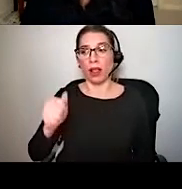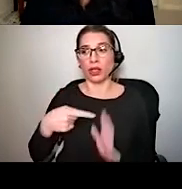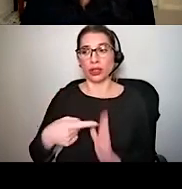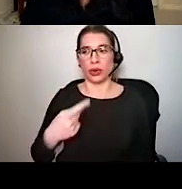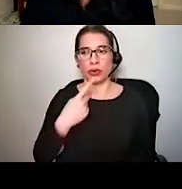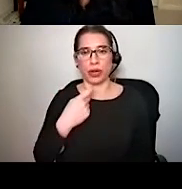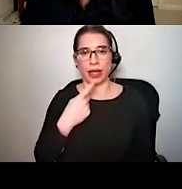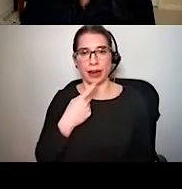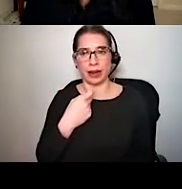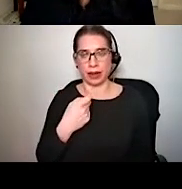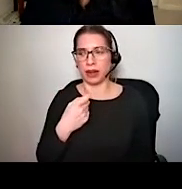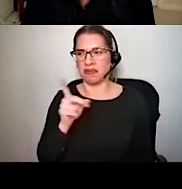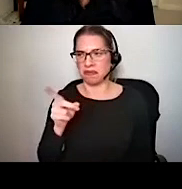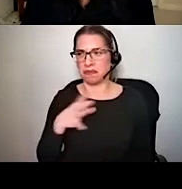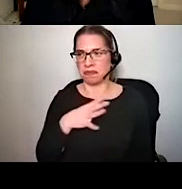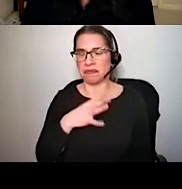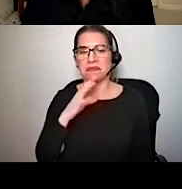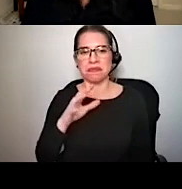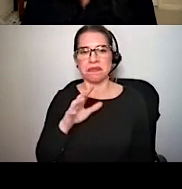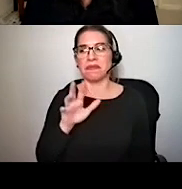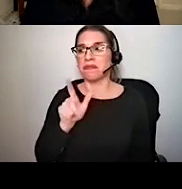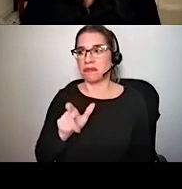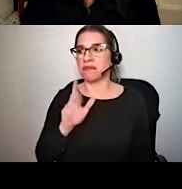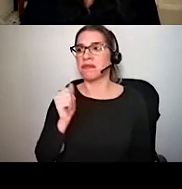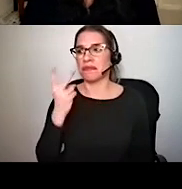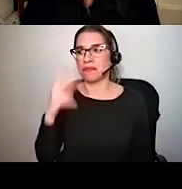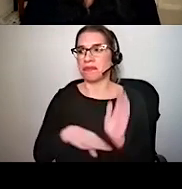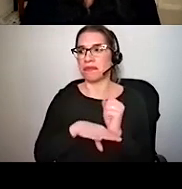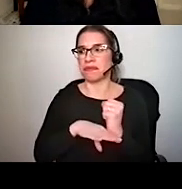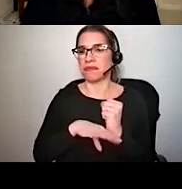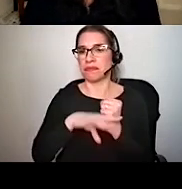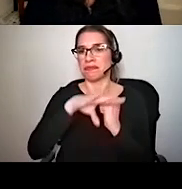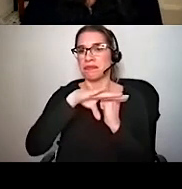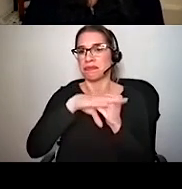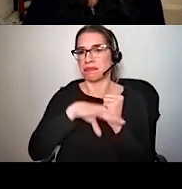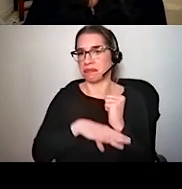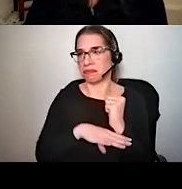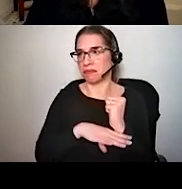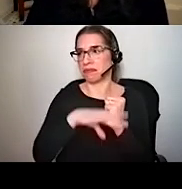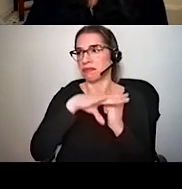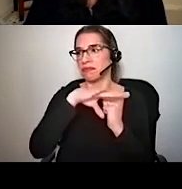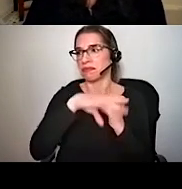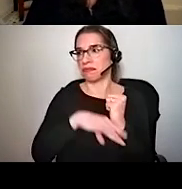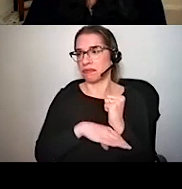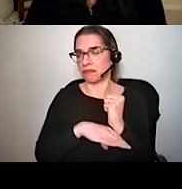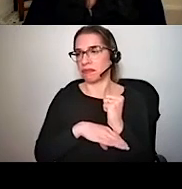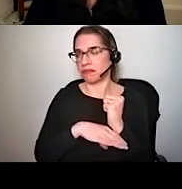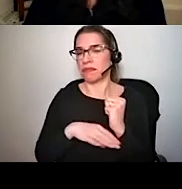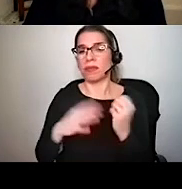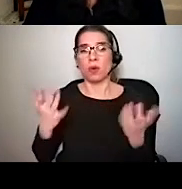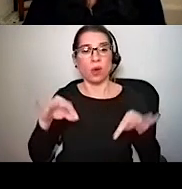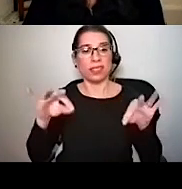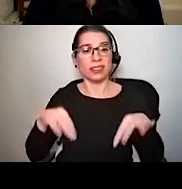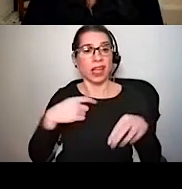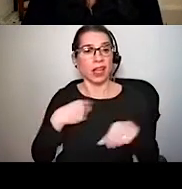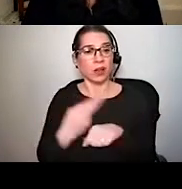so I'm going to click forward and we can see the brain slices. So the stain used in these slices is